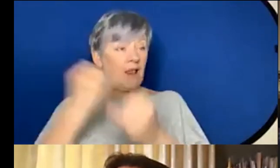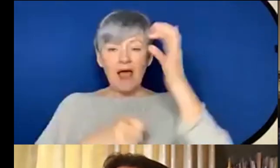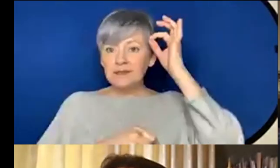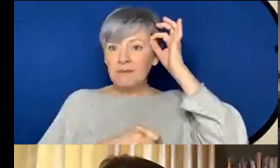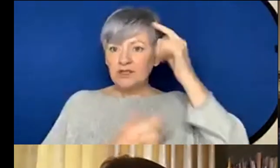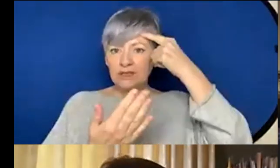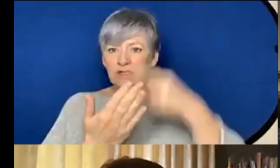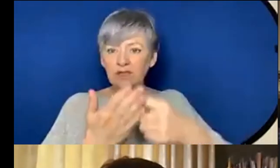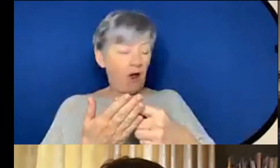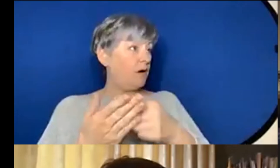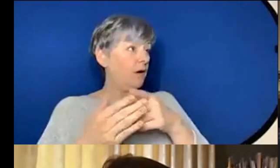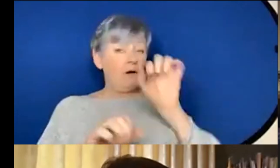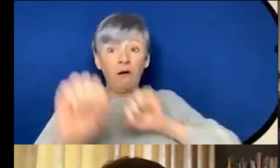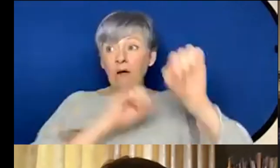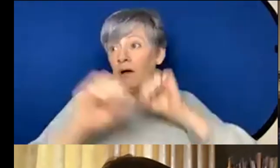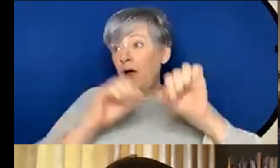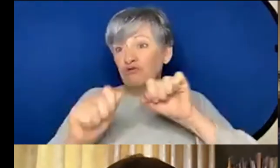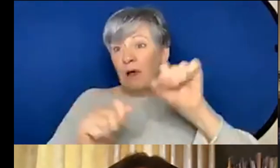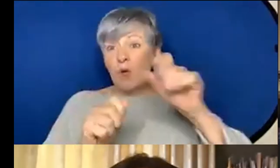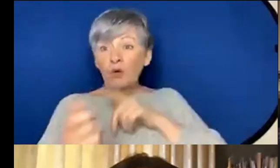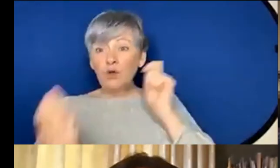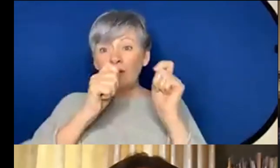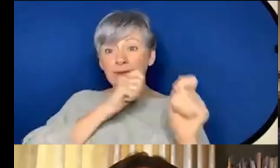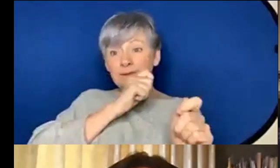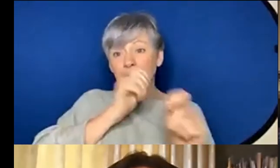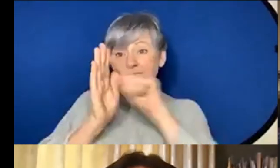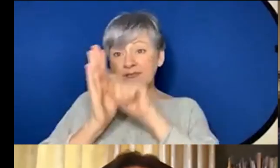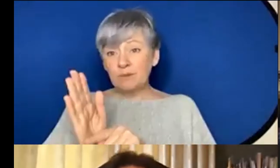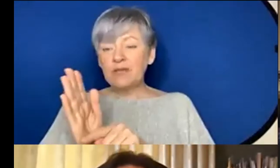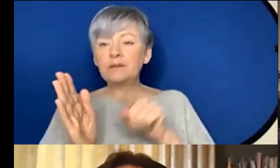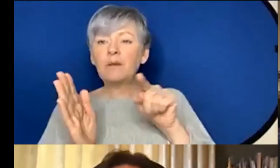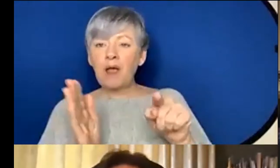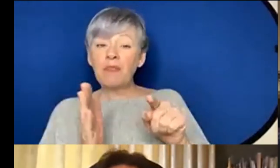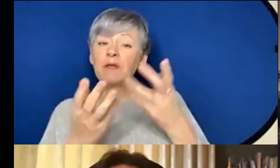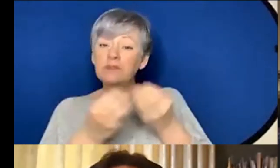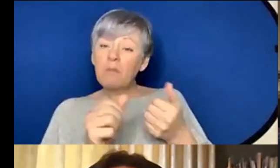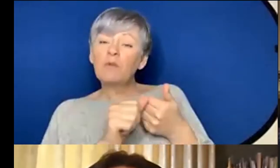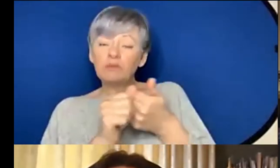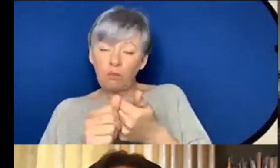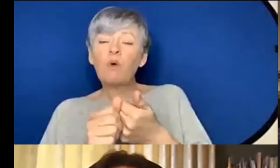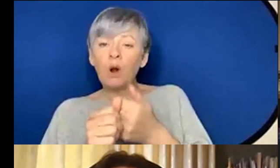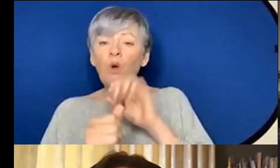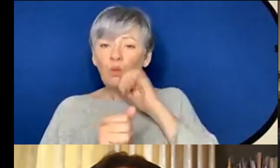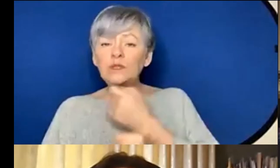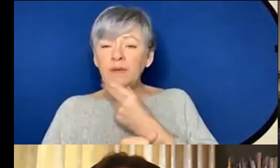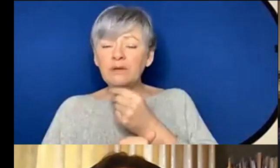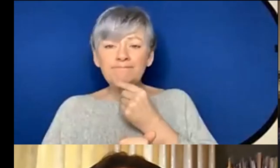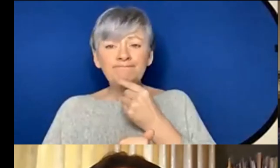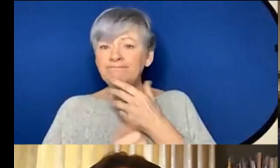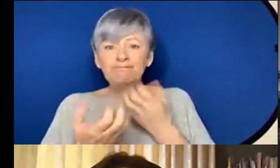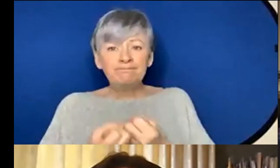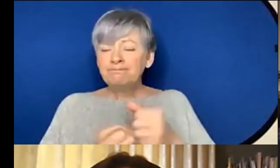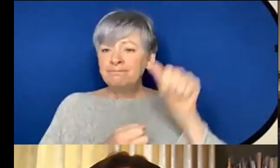scramble to suddenly switch disciplines um I felt at that stage some support would have really been useful um I didn't have a good knowledge of